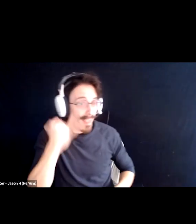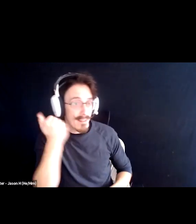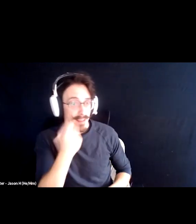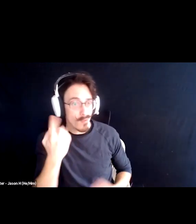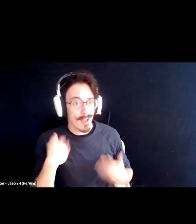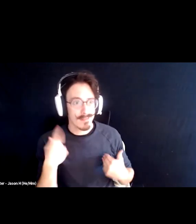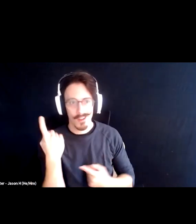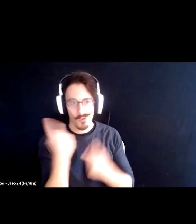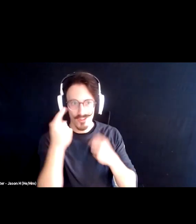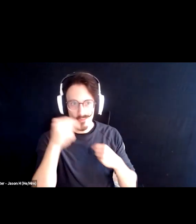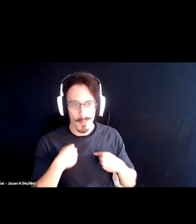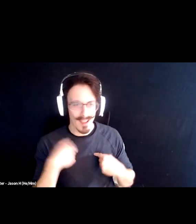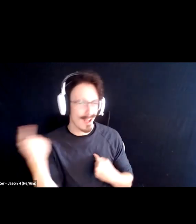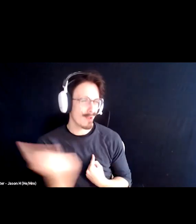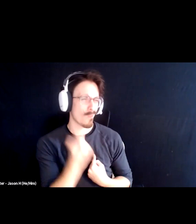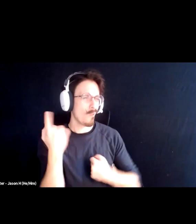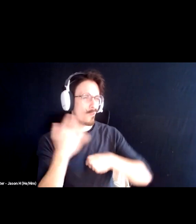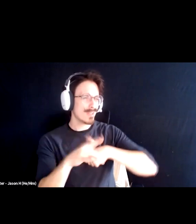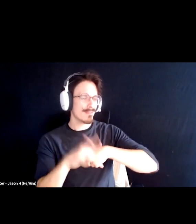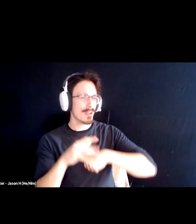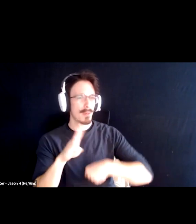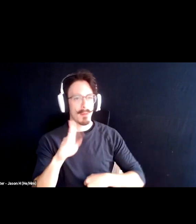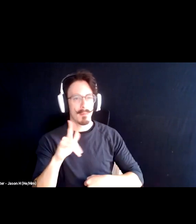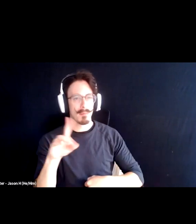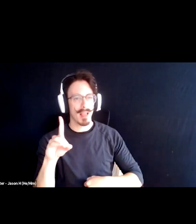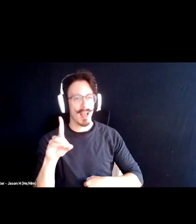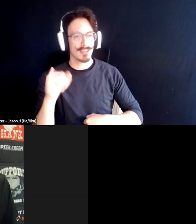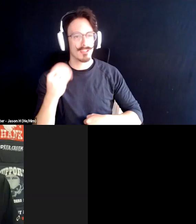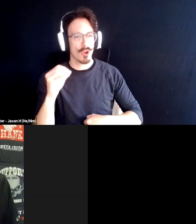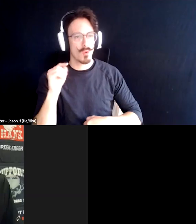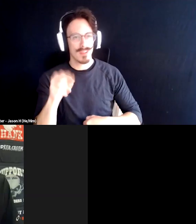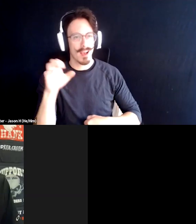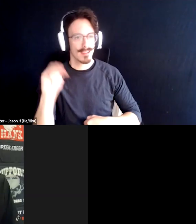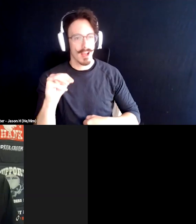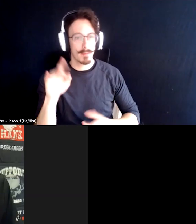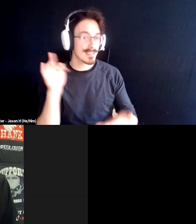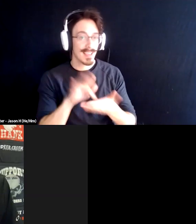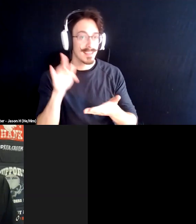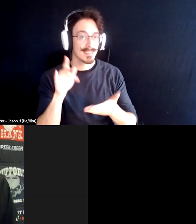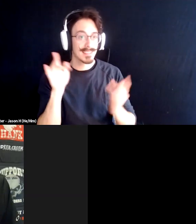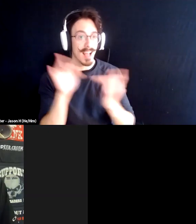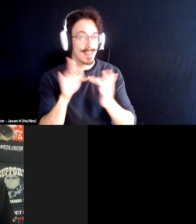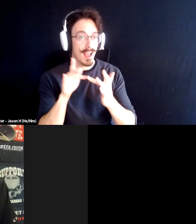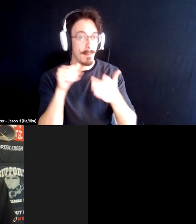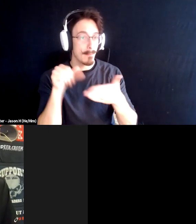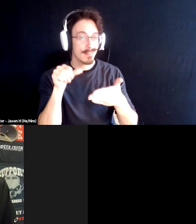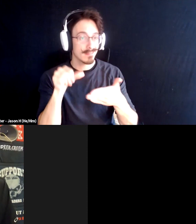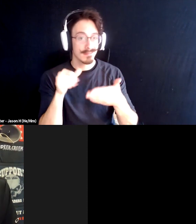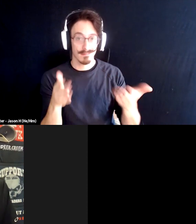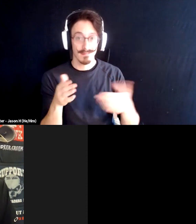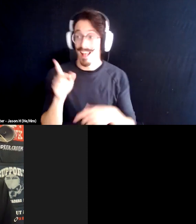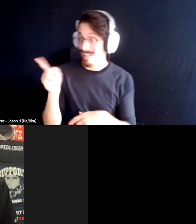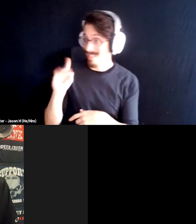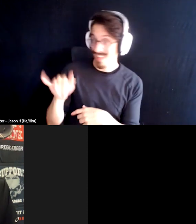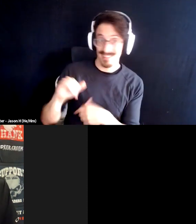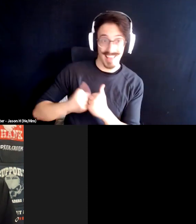or anything like that for me I am always available over at blindjoe.com just hit the contact button there and uh there you go that's how I found him